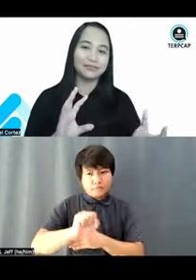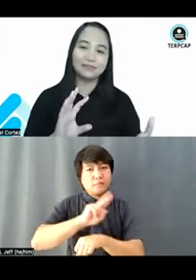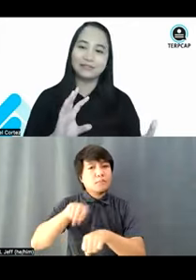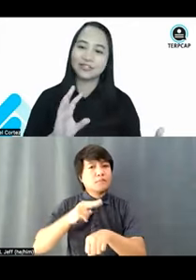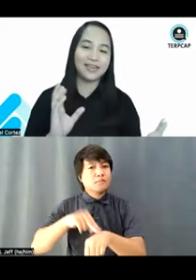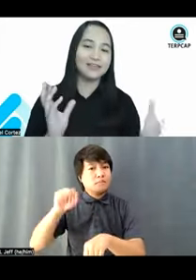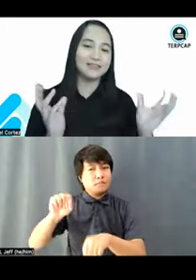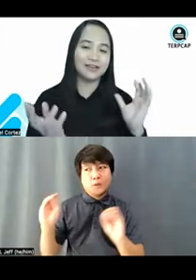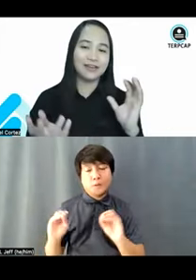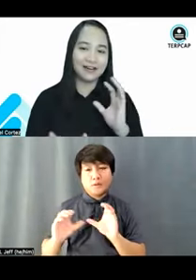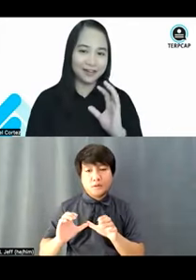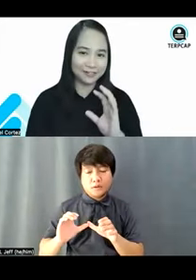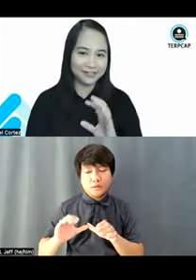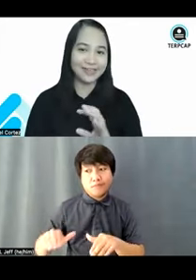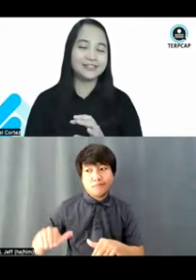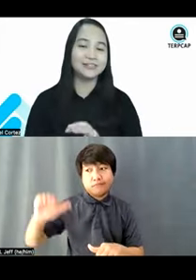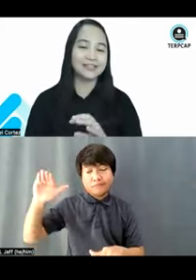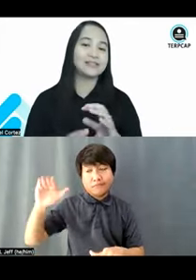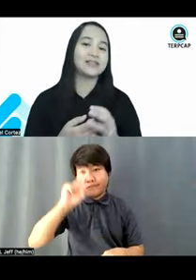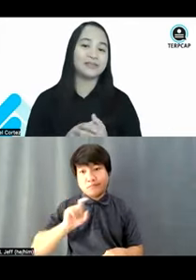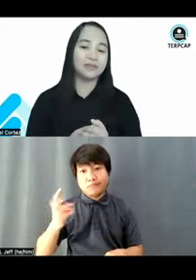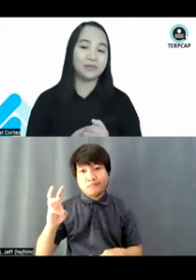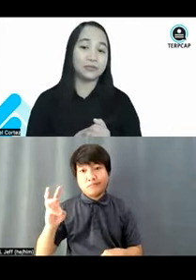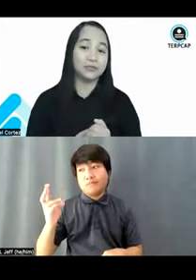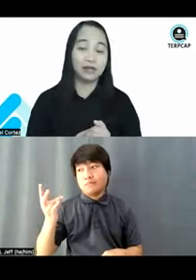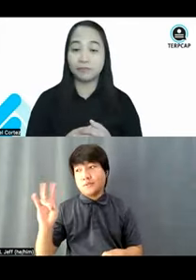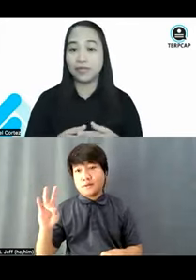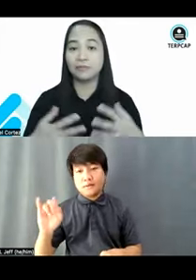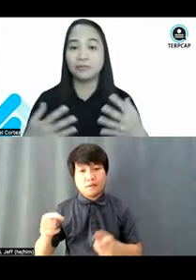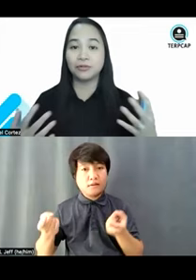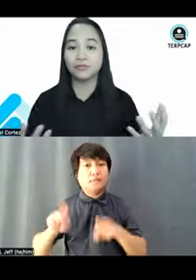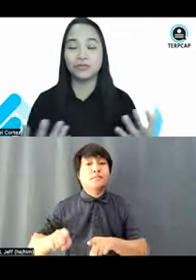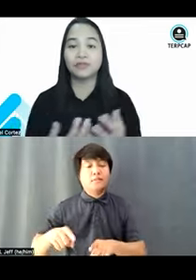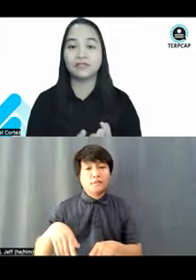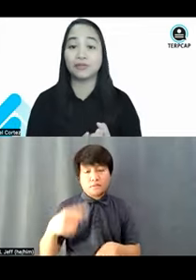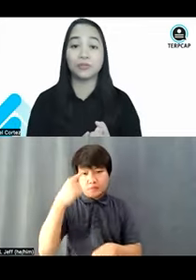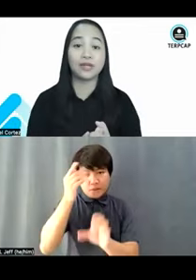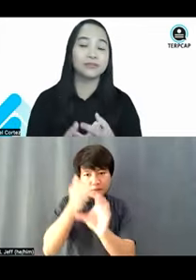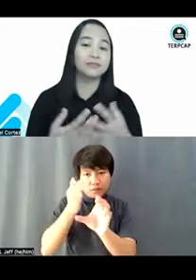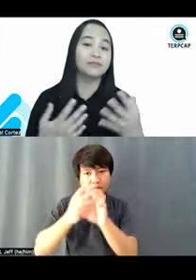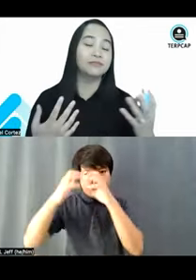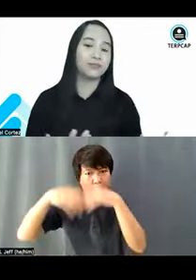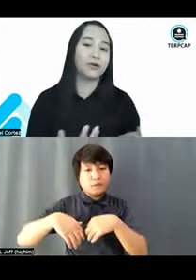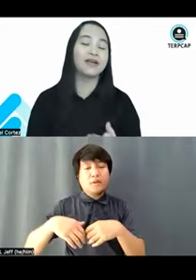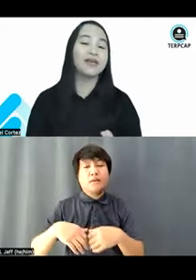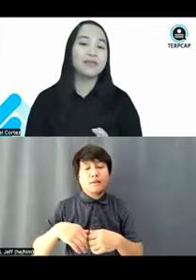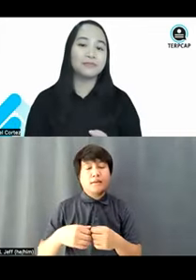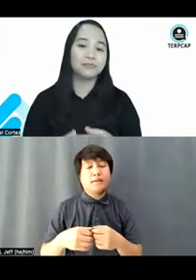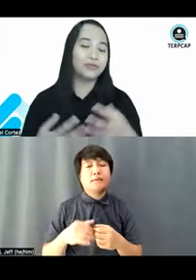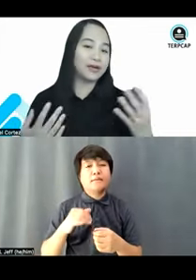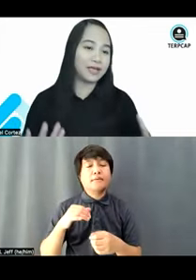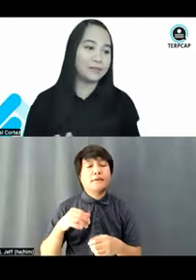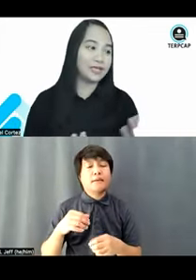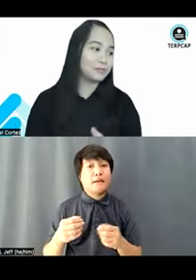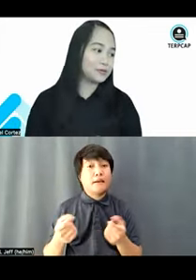would change 180 degrees, and that you would not be capable of doing things that you were able to do before. You know,